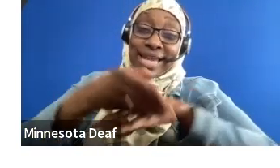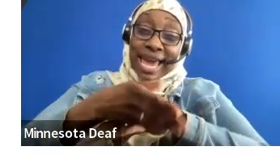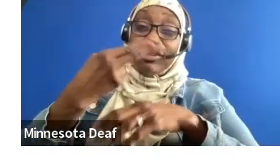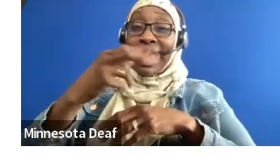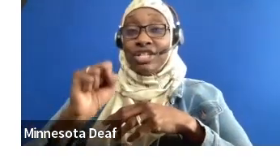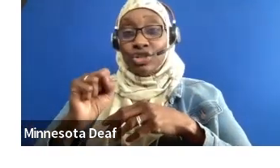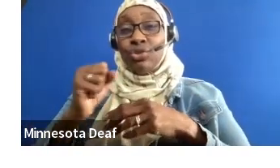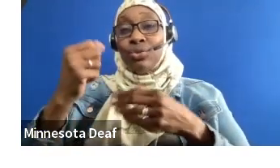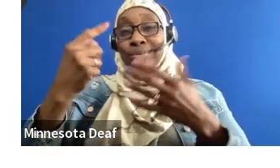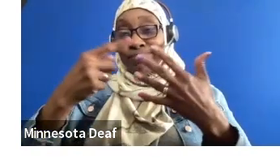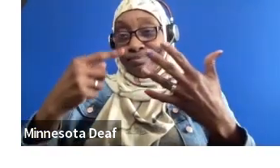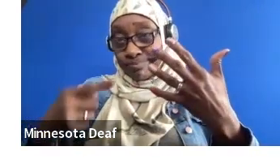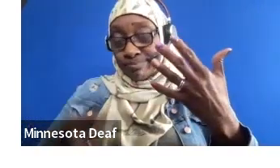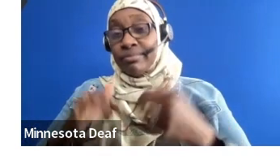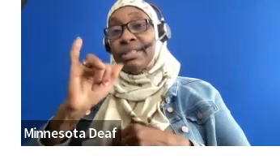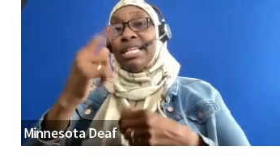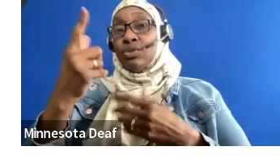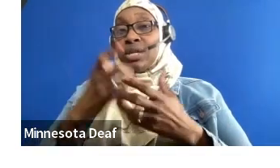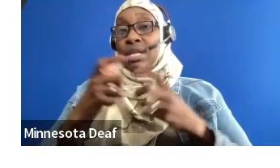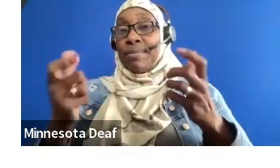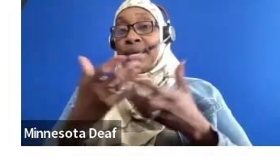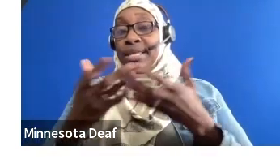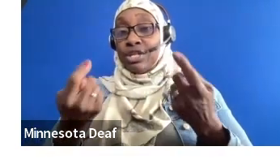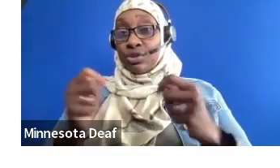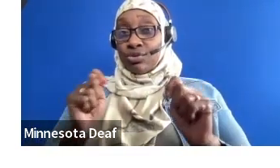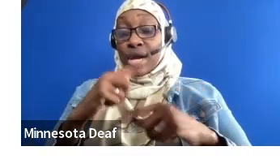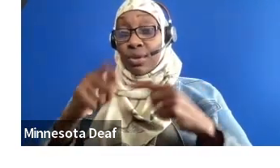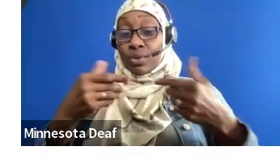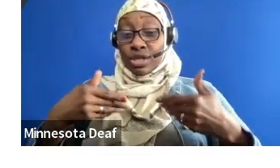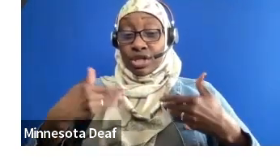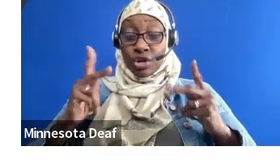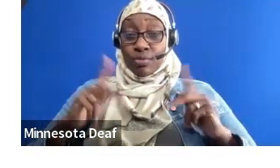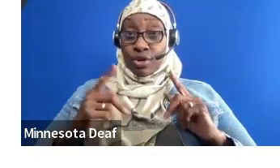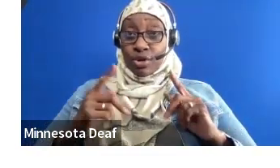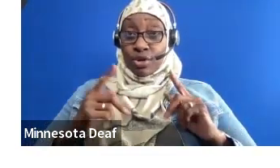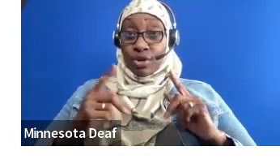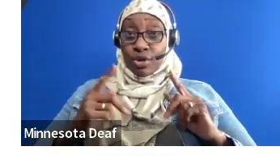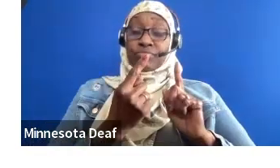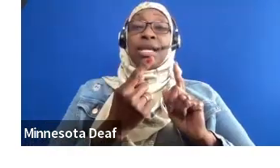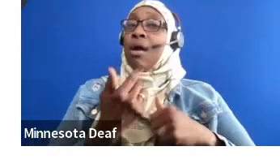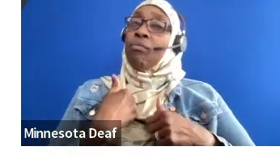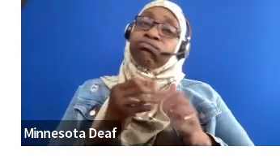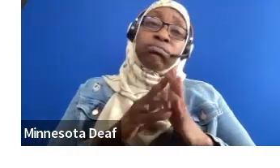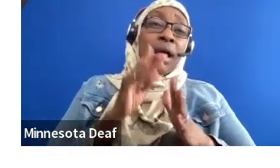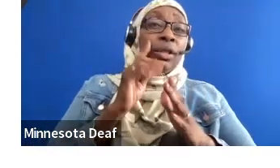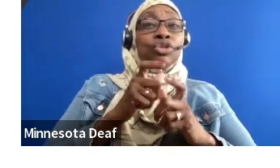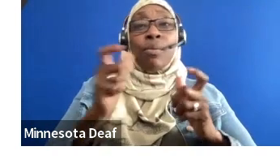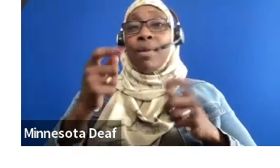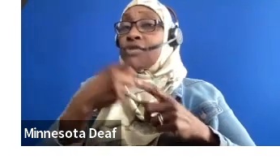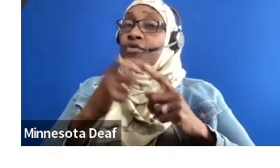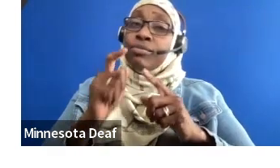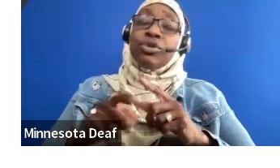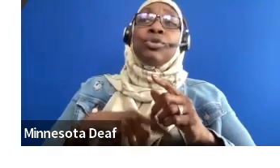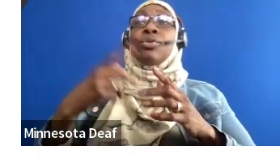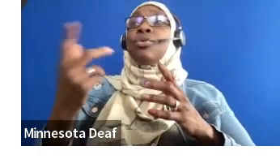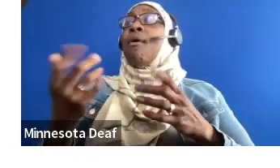really big things we try to do is that when a youth comes to us and says, I've learned so much from you, I've done interviews, I have a resume, have a cover letter, I